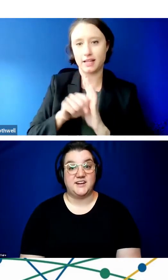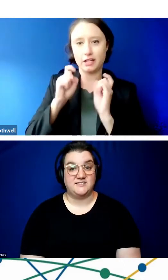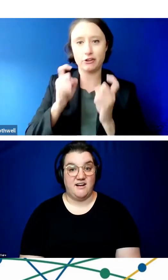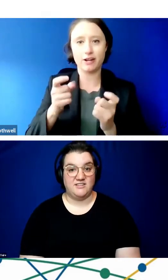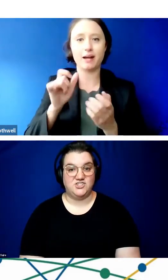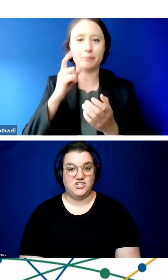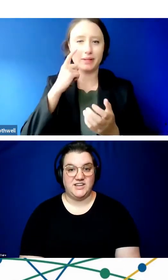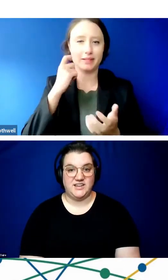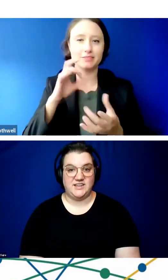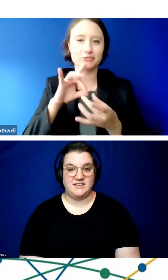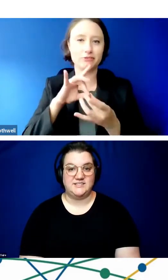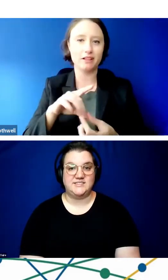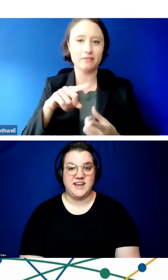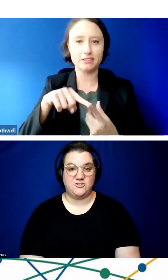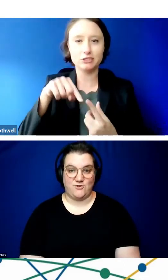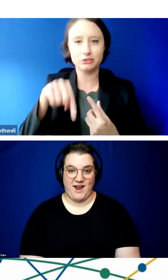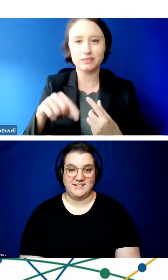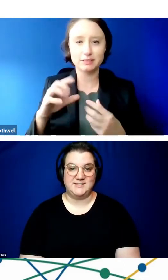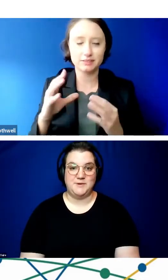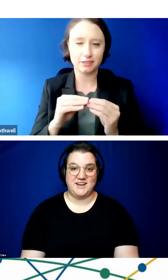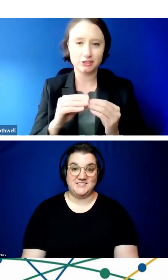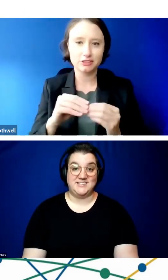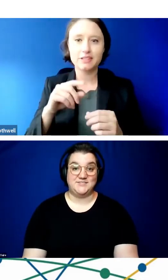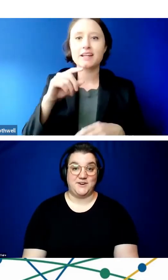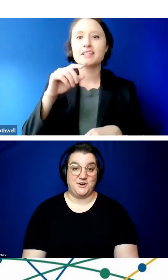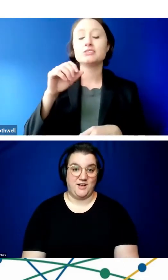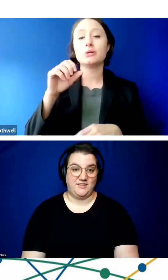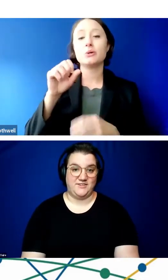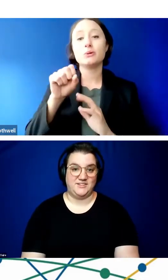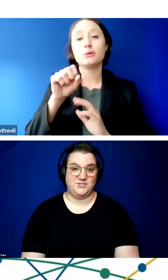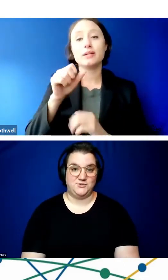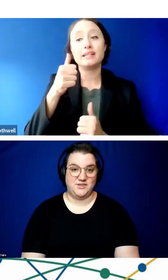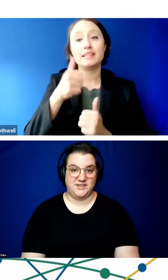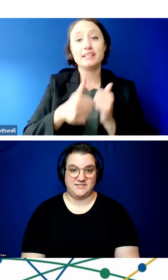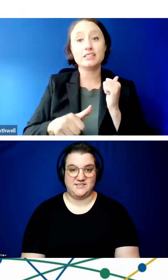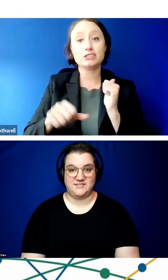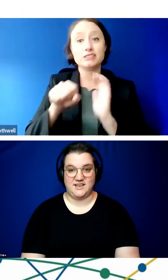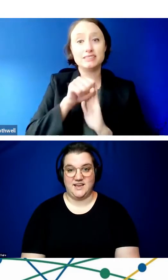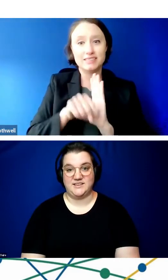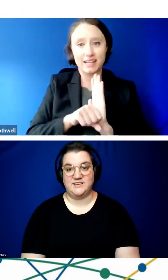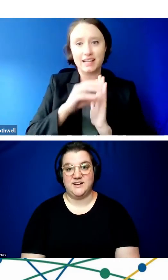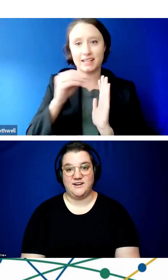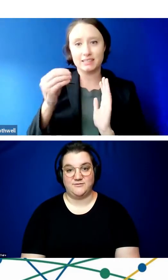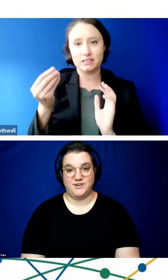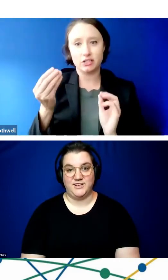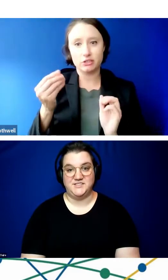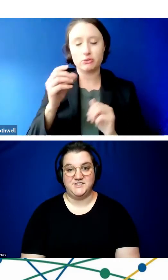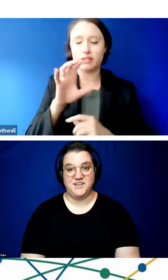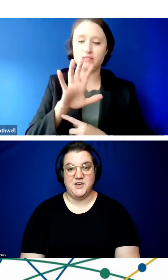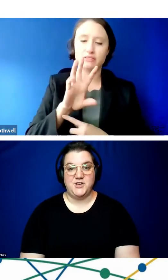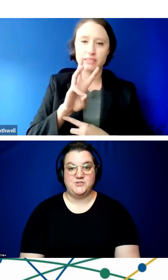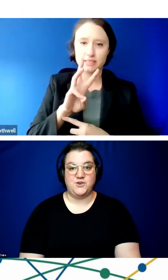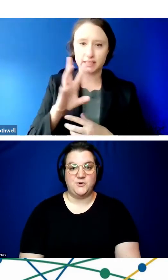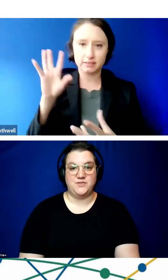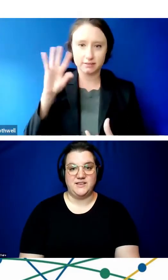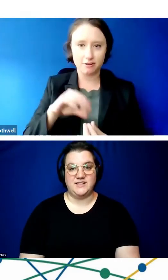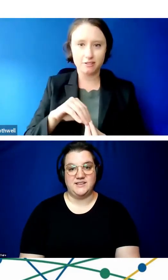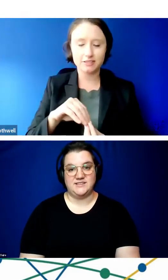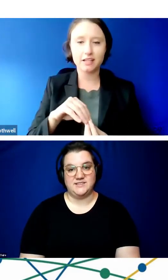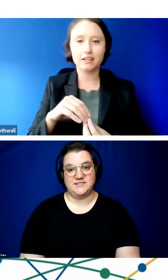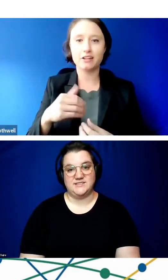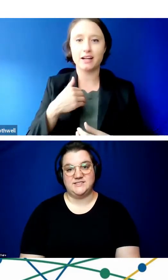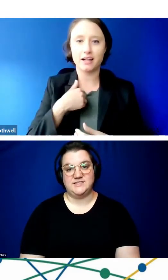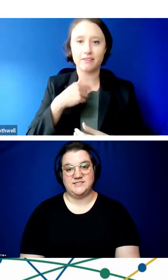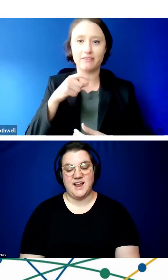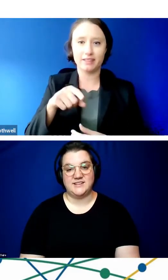assistive technology state grants, because it is very relevant to this conference. So the